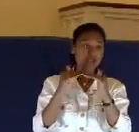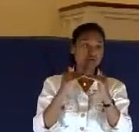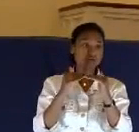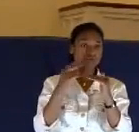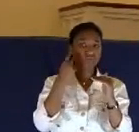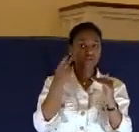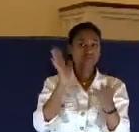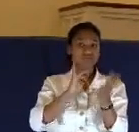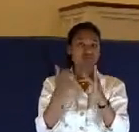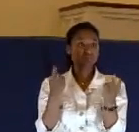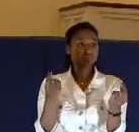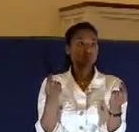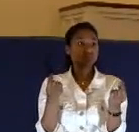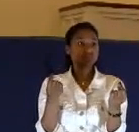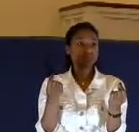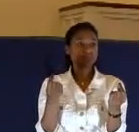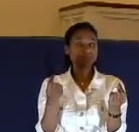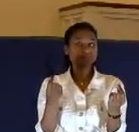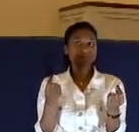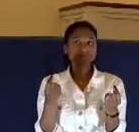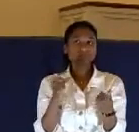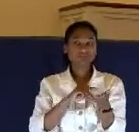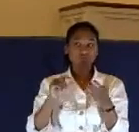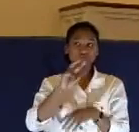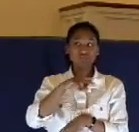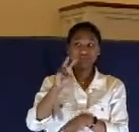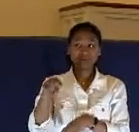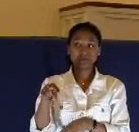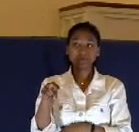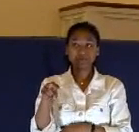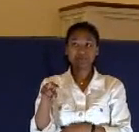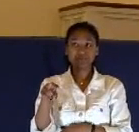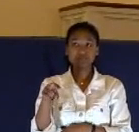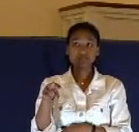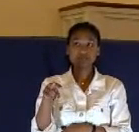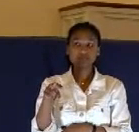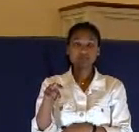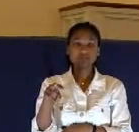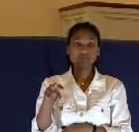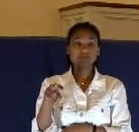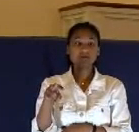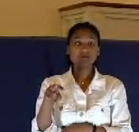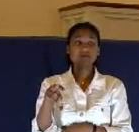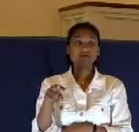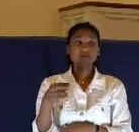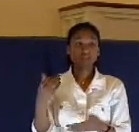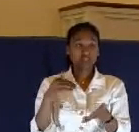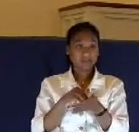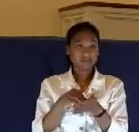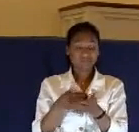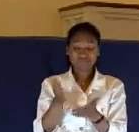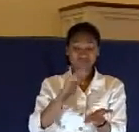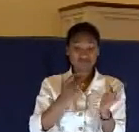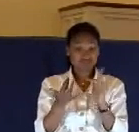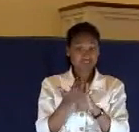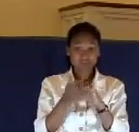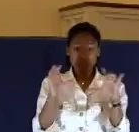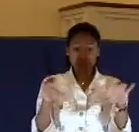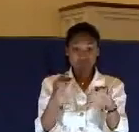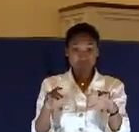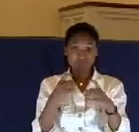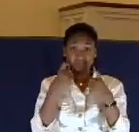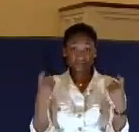And look what he says in verse 22, just to emphasize it. Who did no sin.